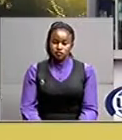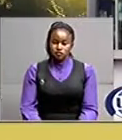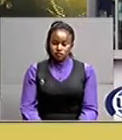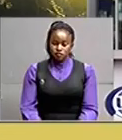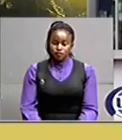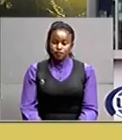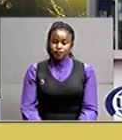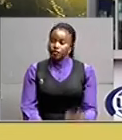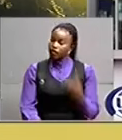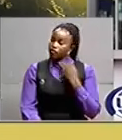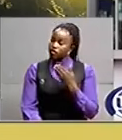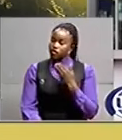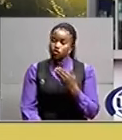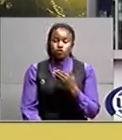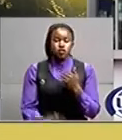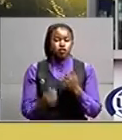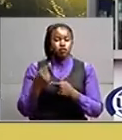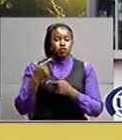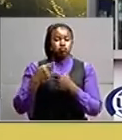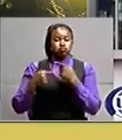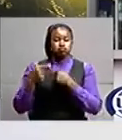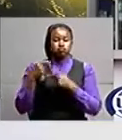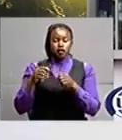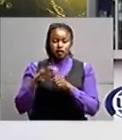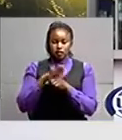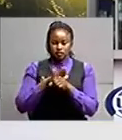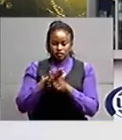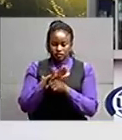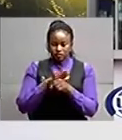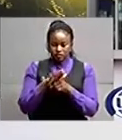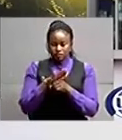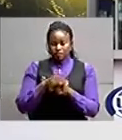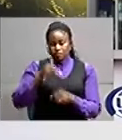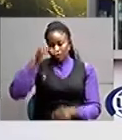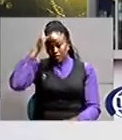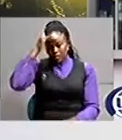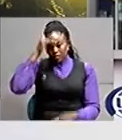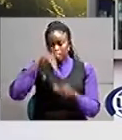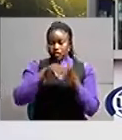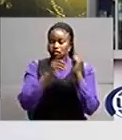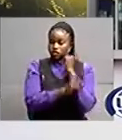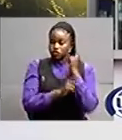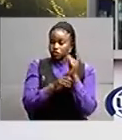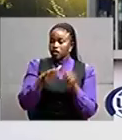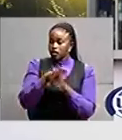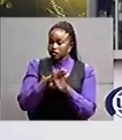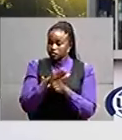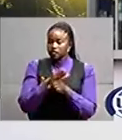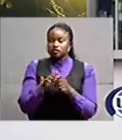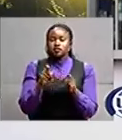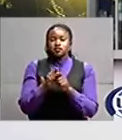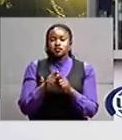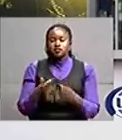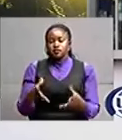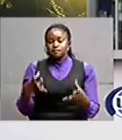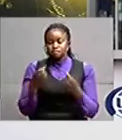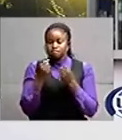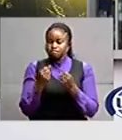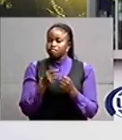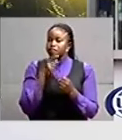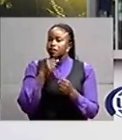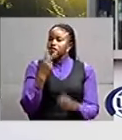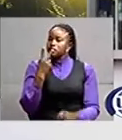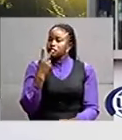thanks docas now let's go back a little bit to cassese where police in cassese district have arrested six men suspected of